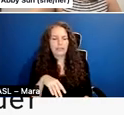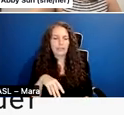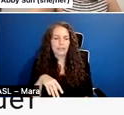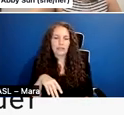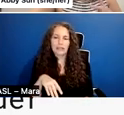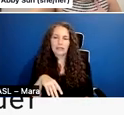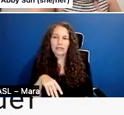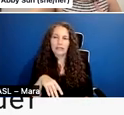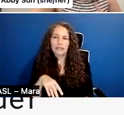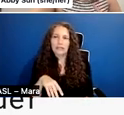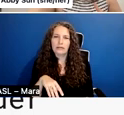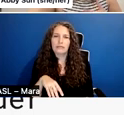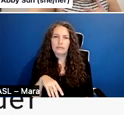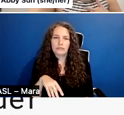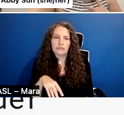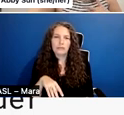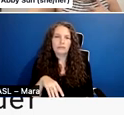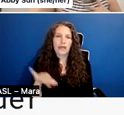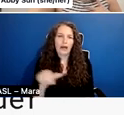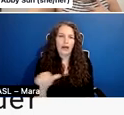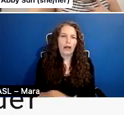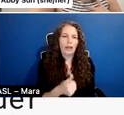uh, uh, project markets where,